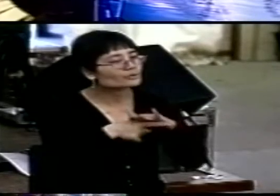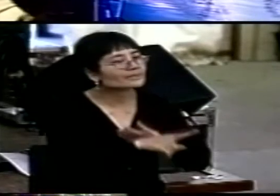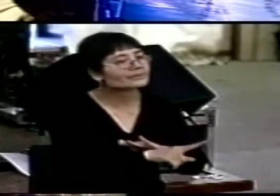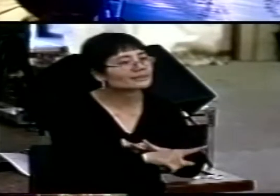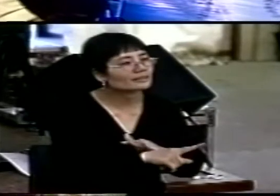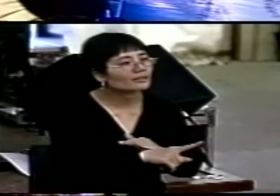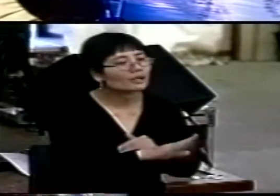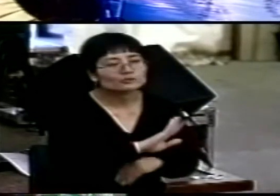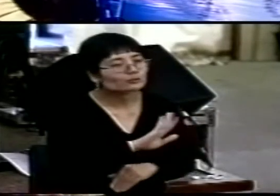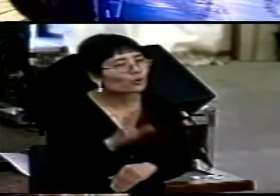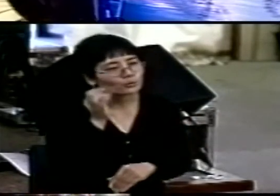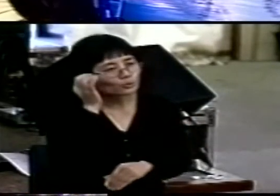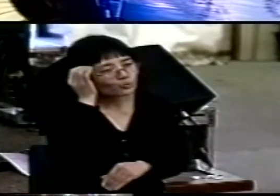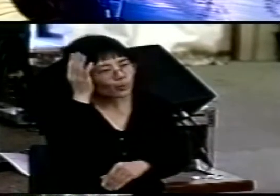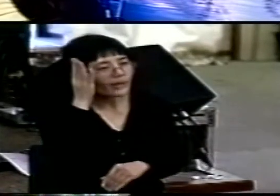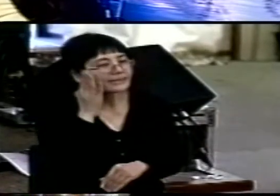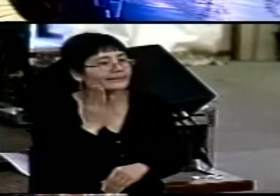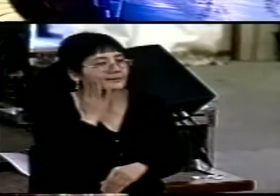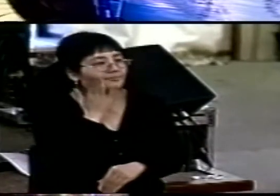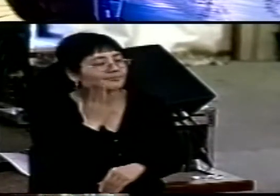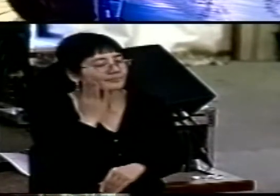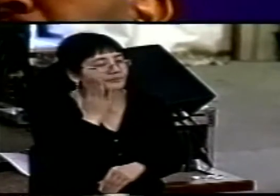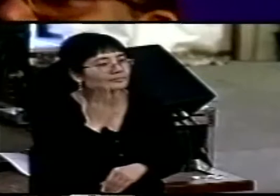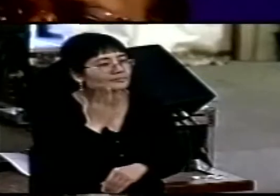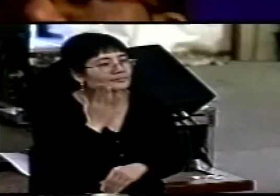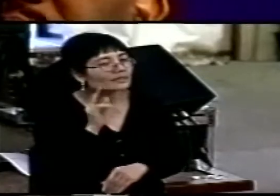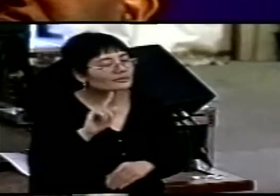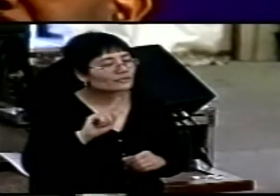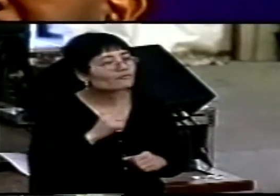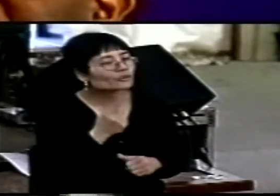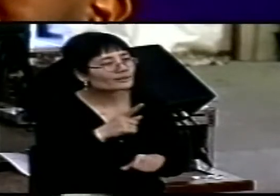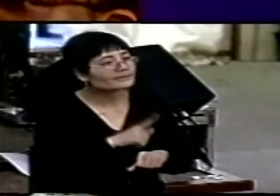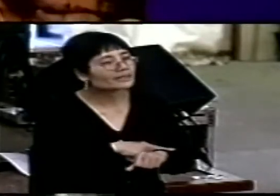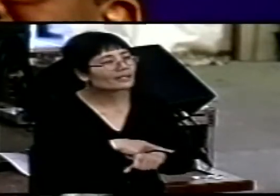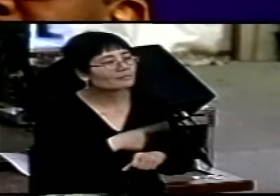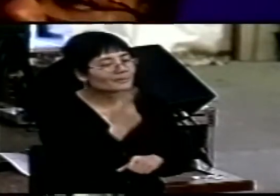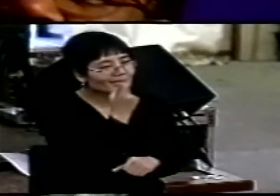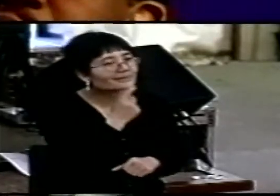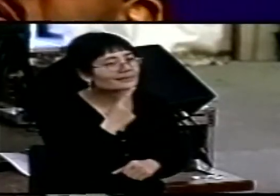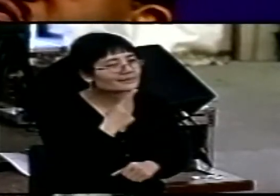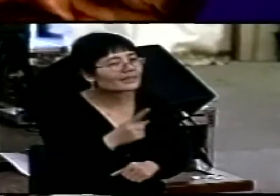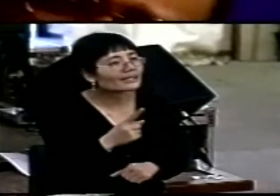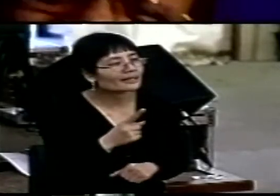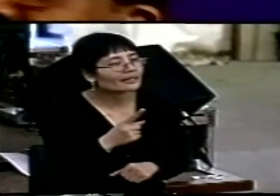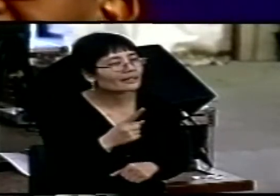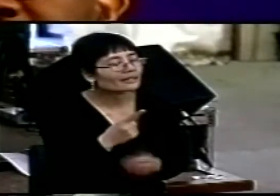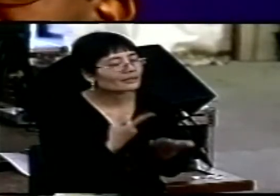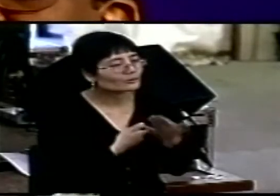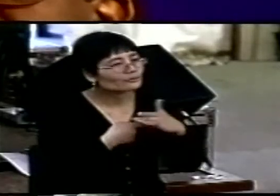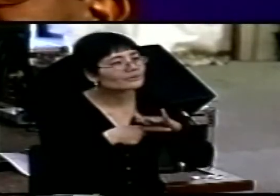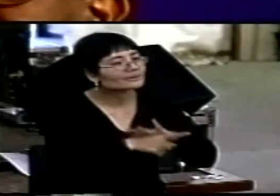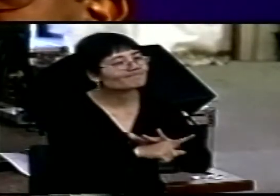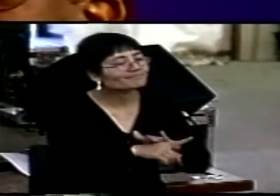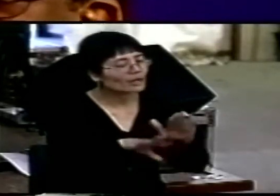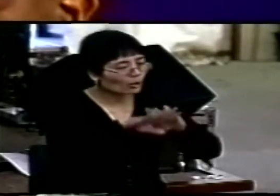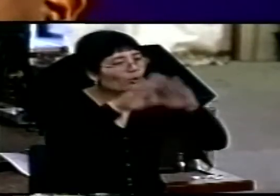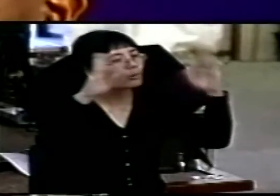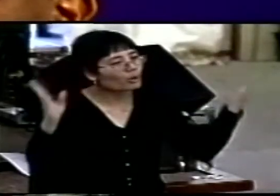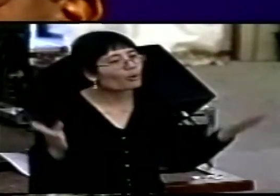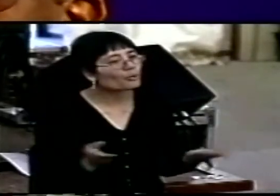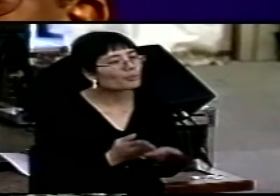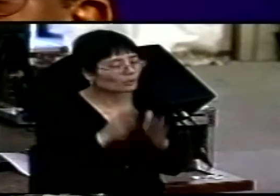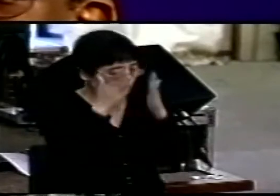non-white. Therefore, he said, for the first time, we can probably say Christianity really is a global religion.